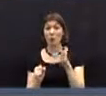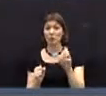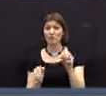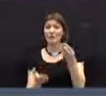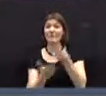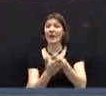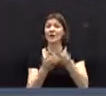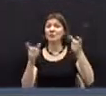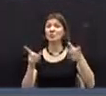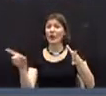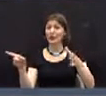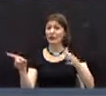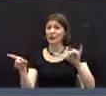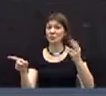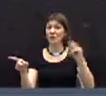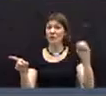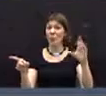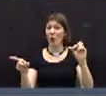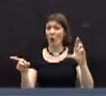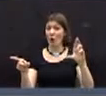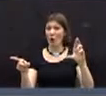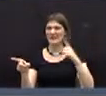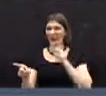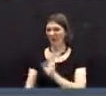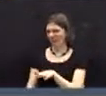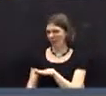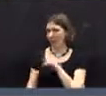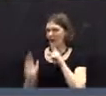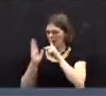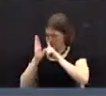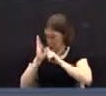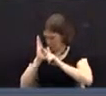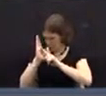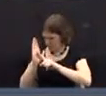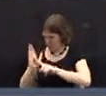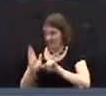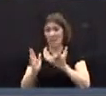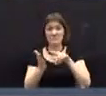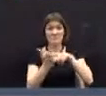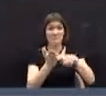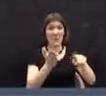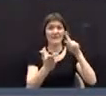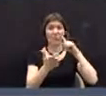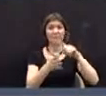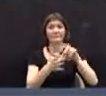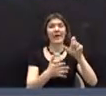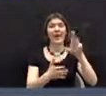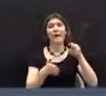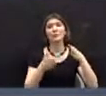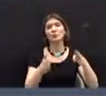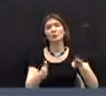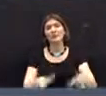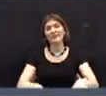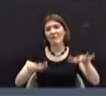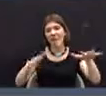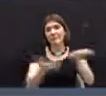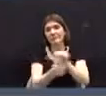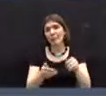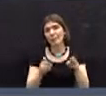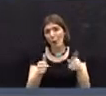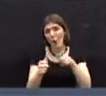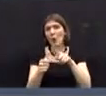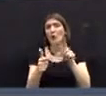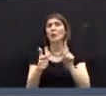finance director, indicating that even after we pay for some unanticipated expenses from last year,